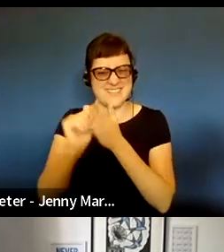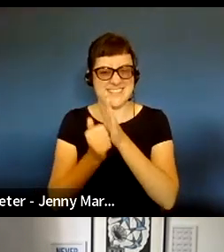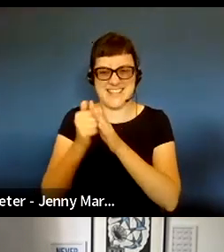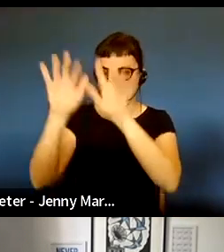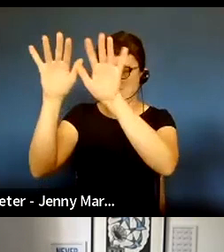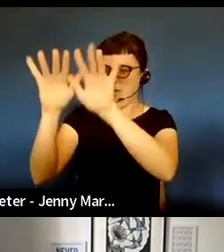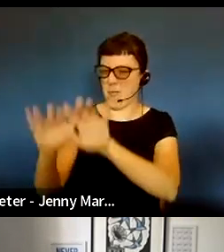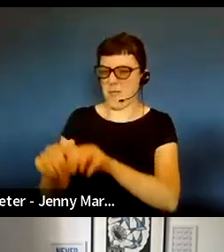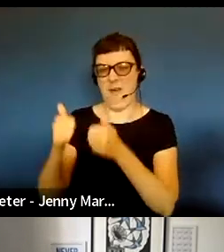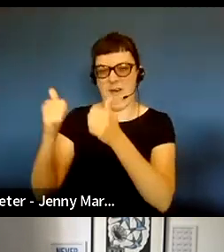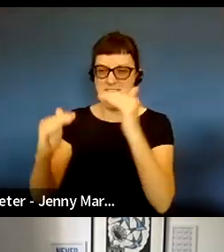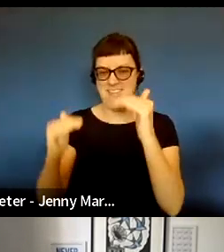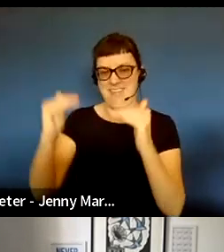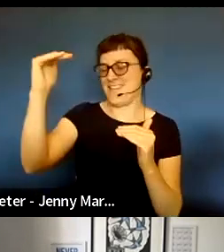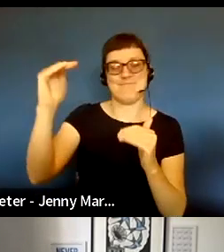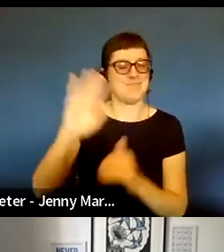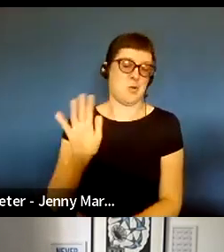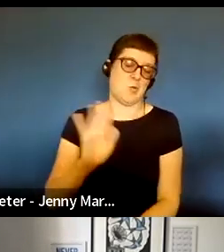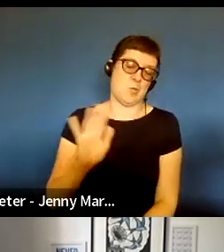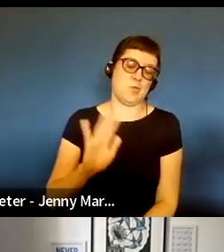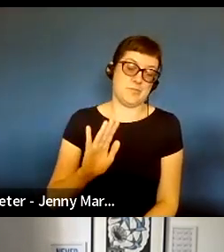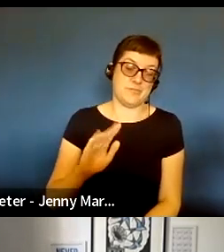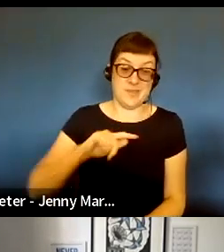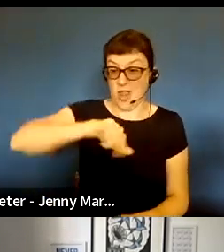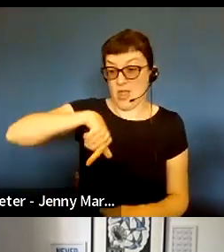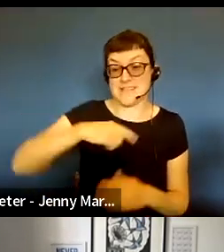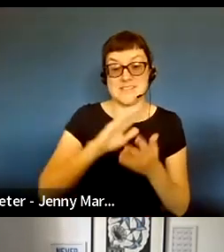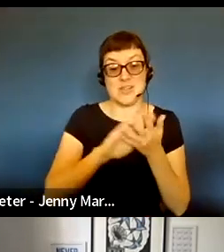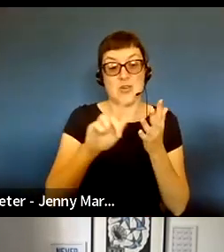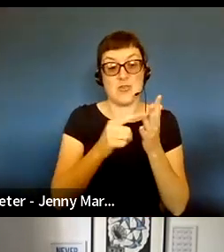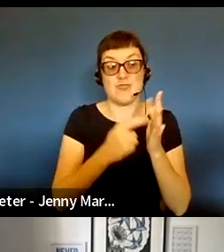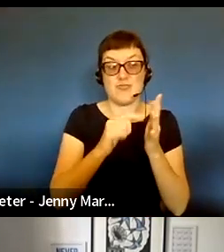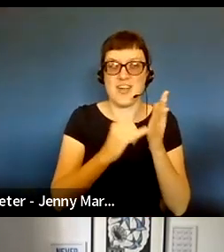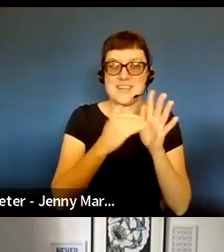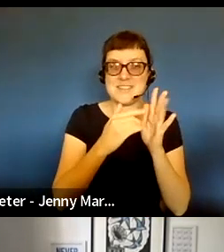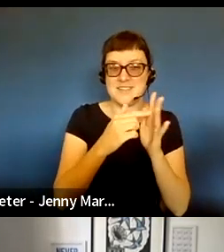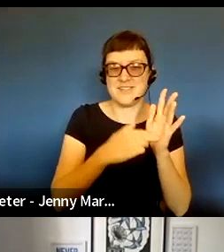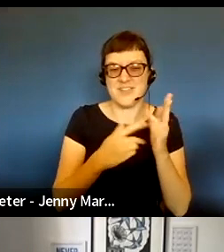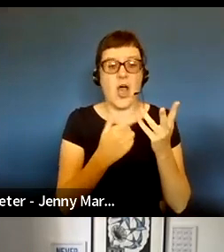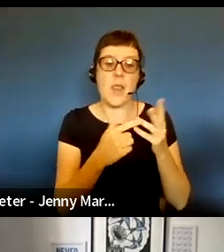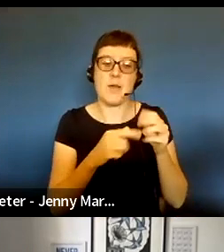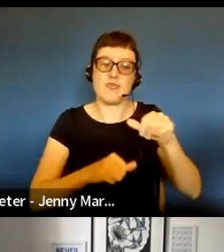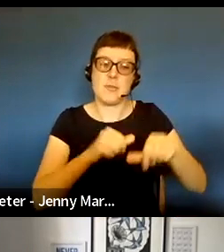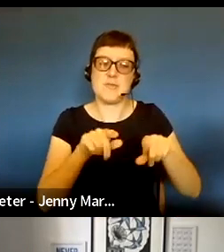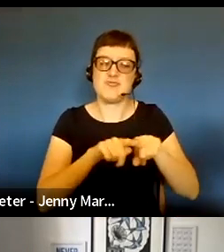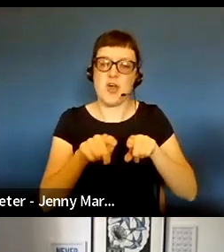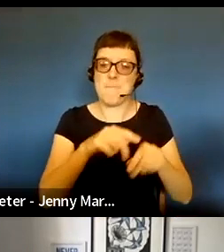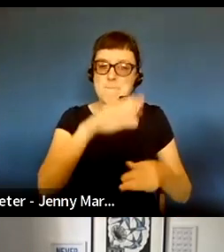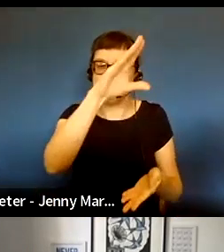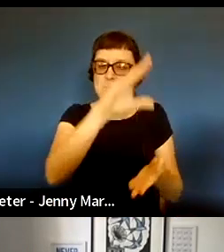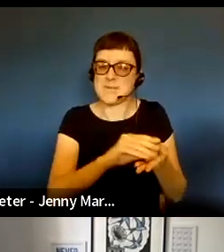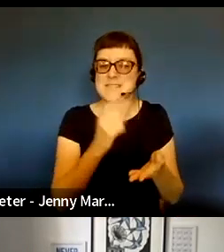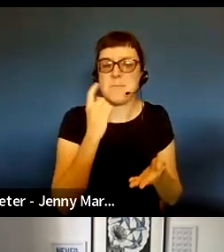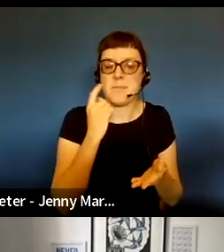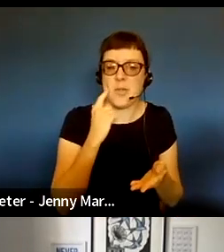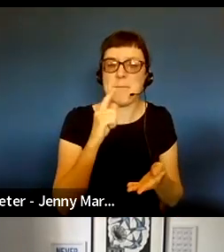and for horizon, you know, we have tried to simplify our other programs, but there is a certain amount of information that we need